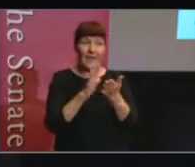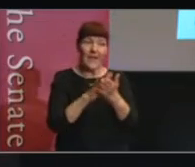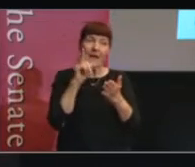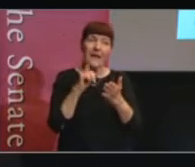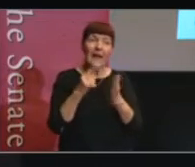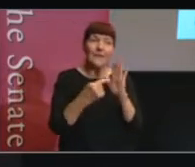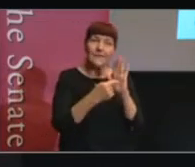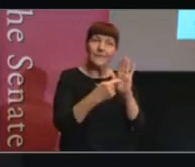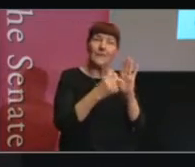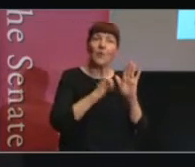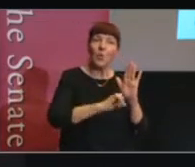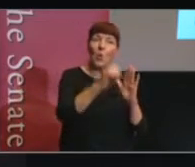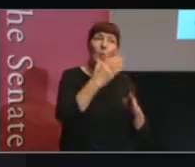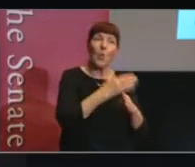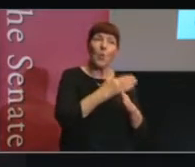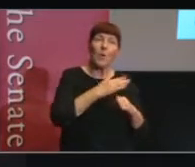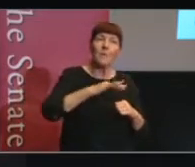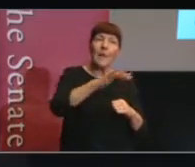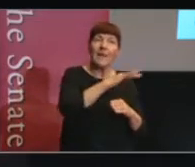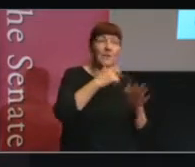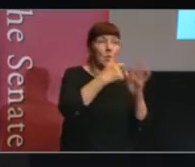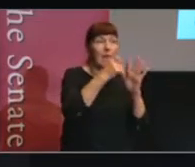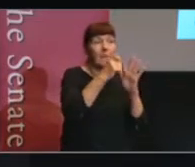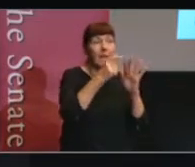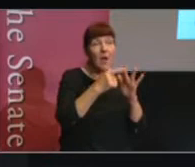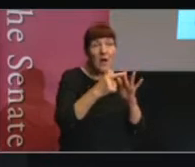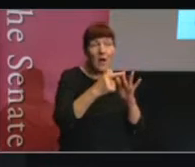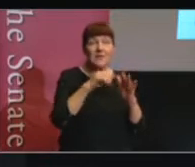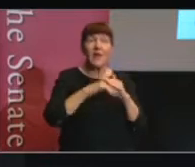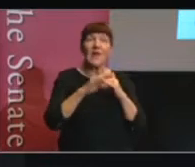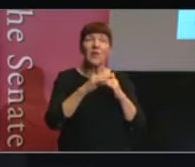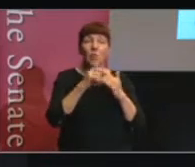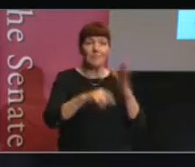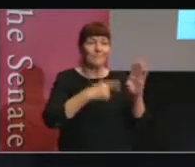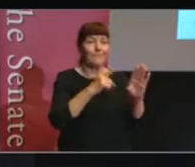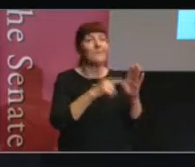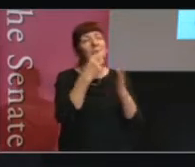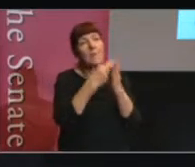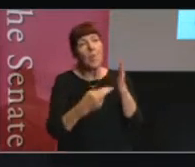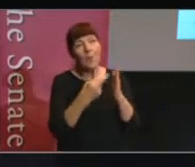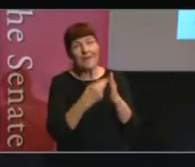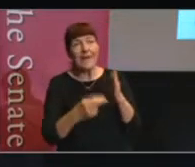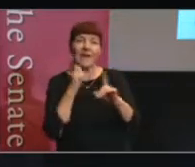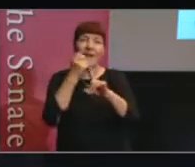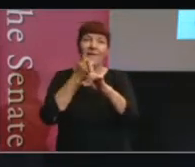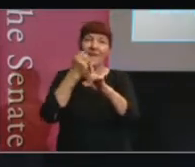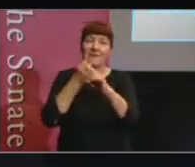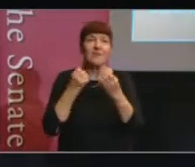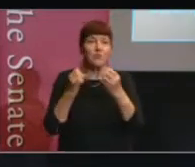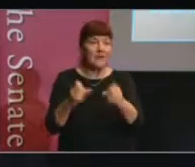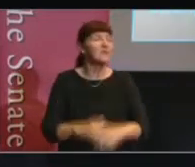reflected in your own workplace, in your KPIs or in your annual reporting or your advocacy strategy.